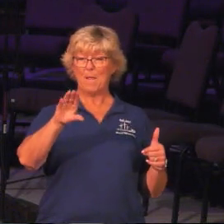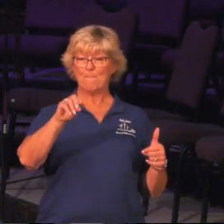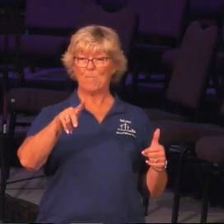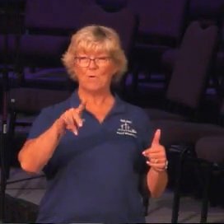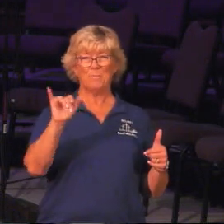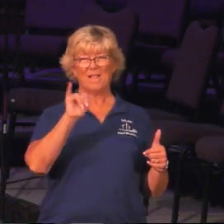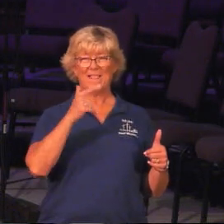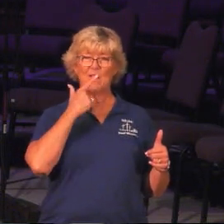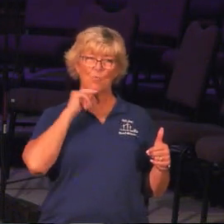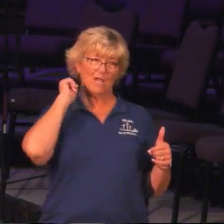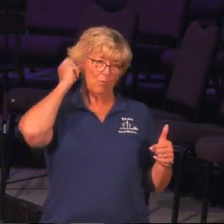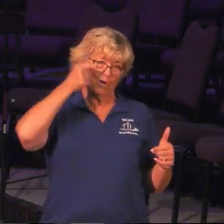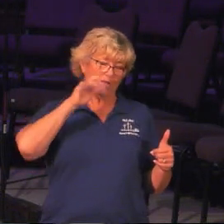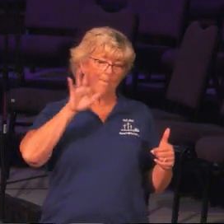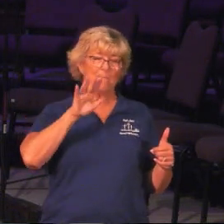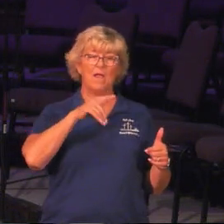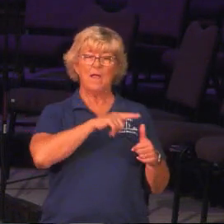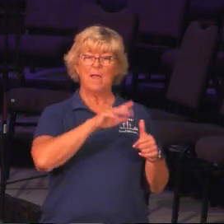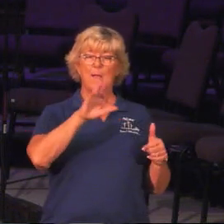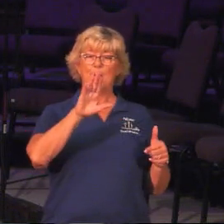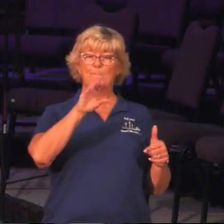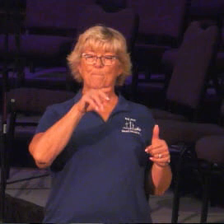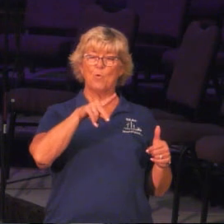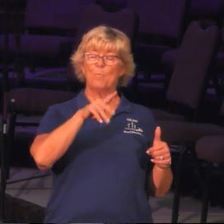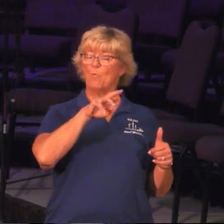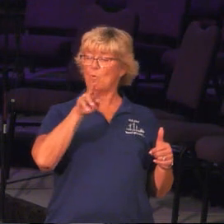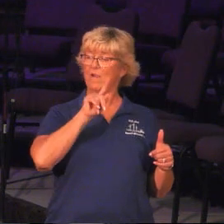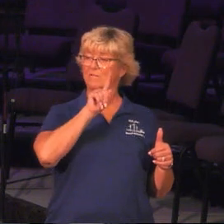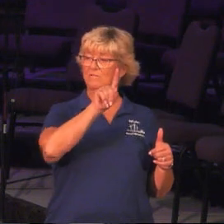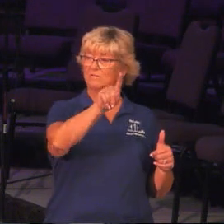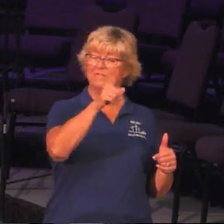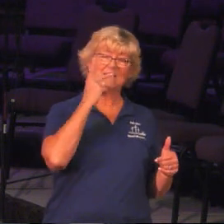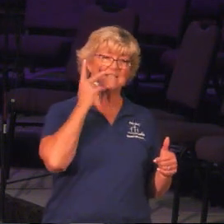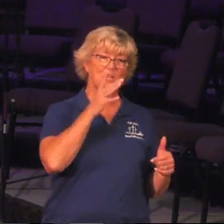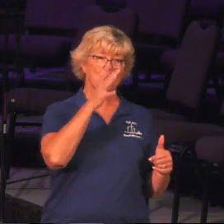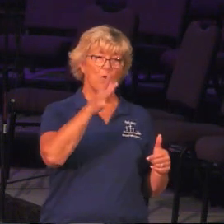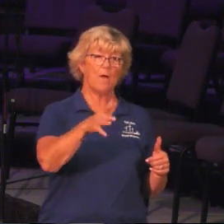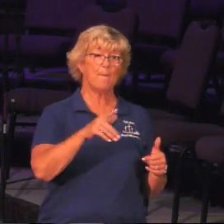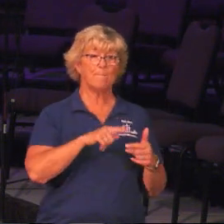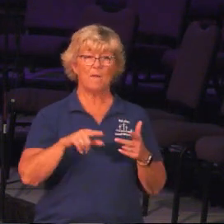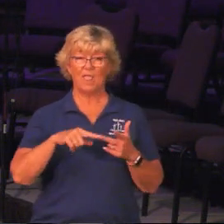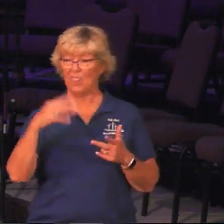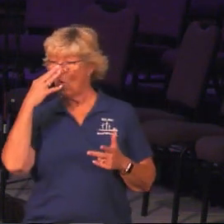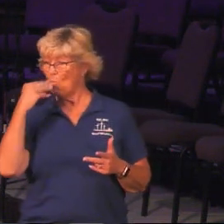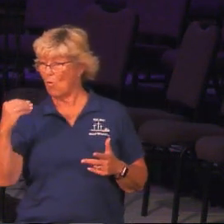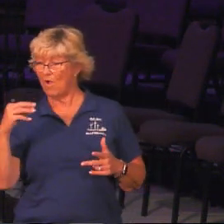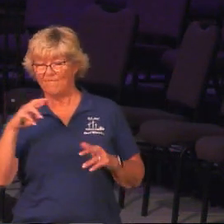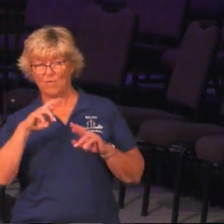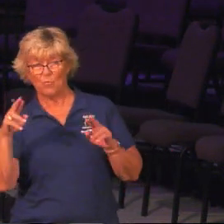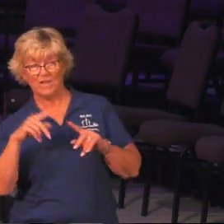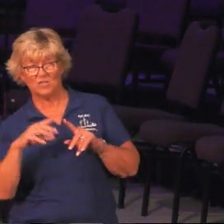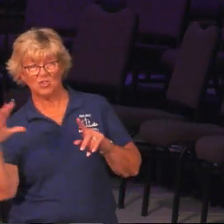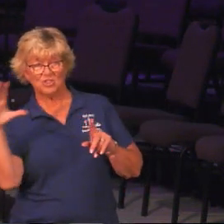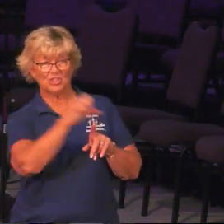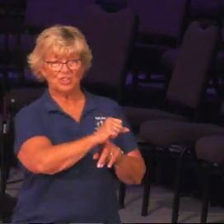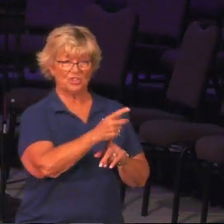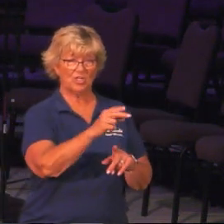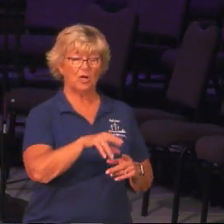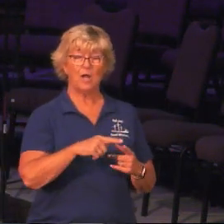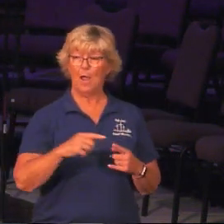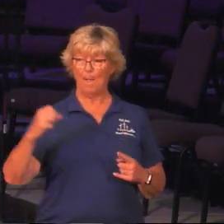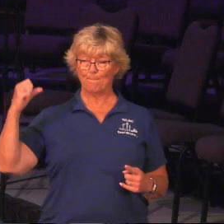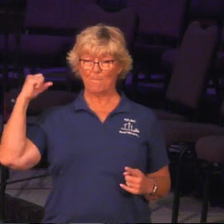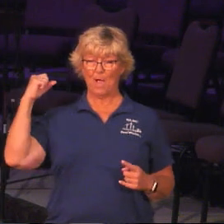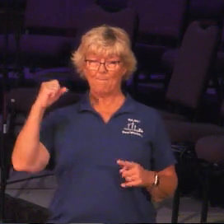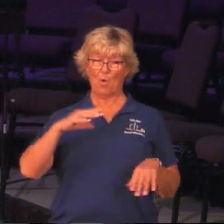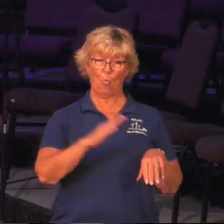Red Riding Hood, but Betty Boop is on her way to see Grandma, and she's on this path, but the big bad wolf is on the path ready to pounce on her. So Popeye